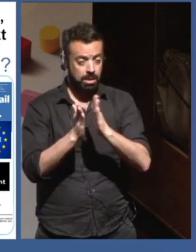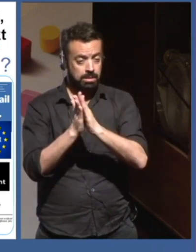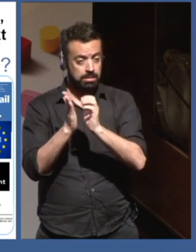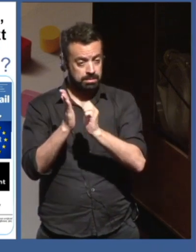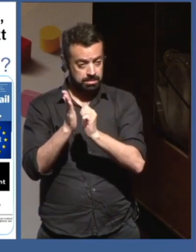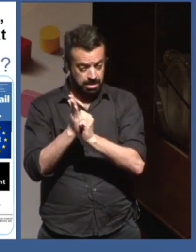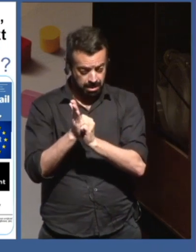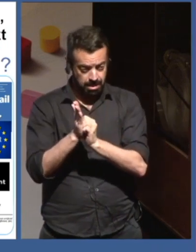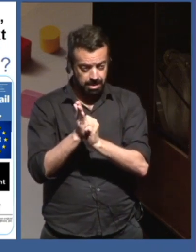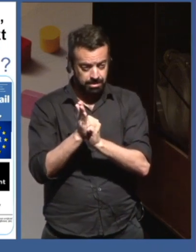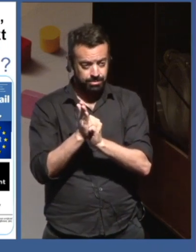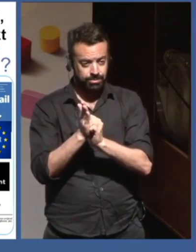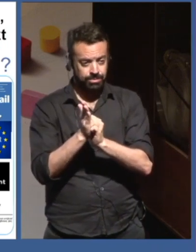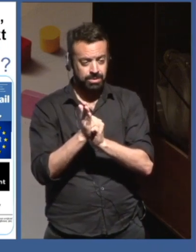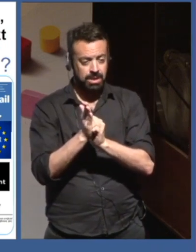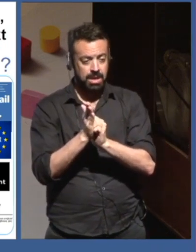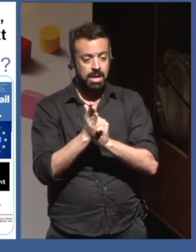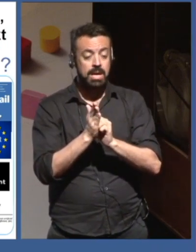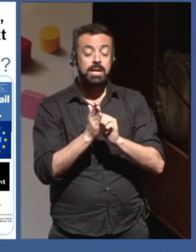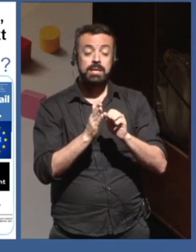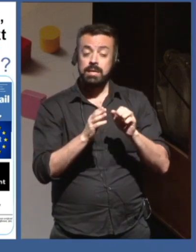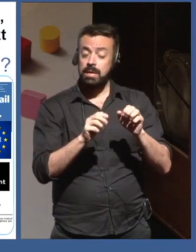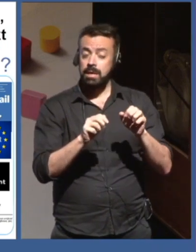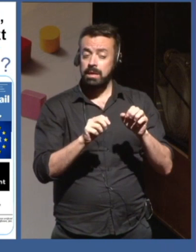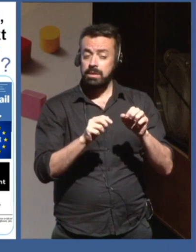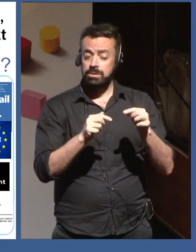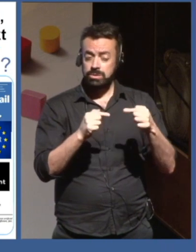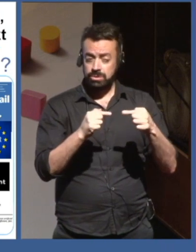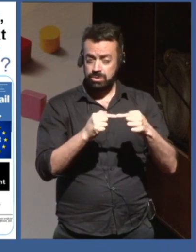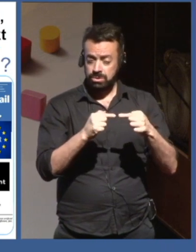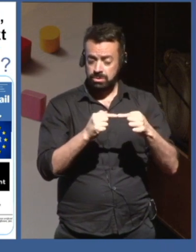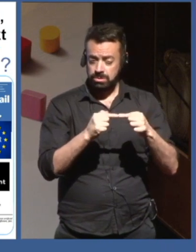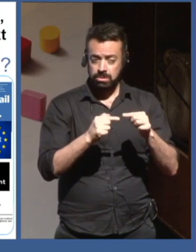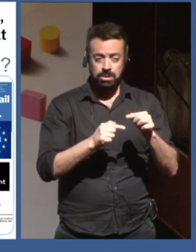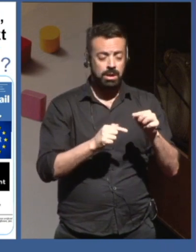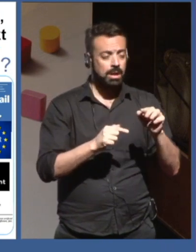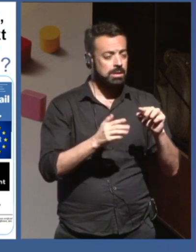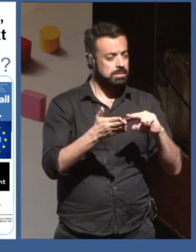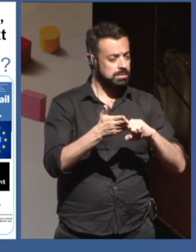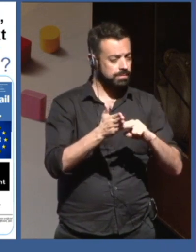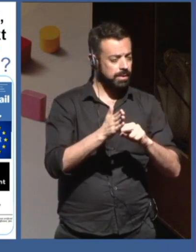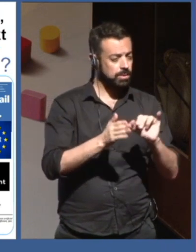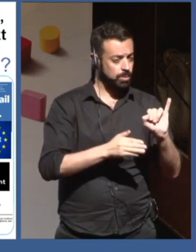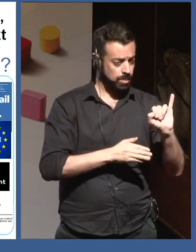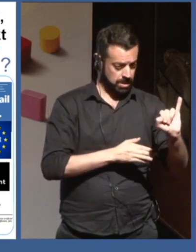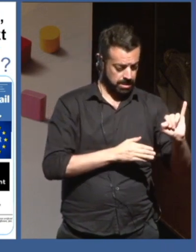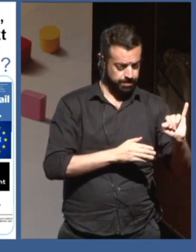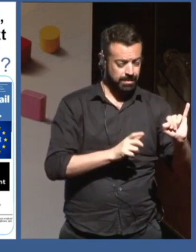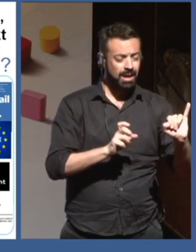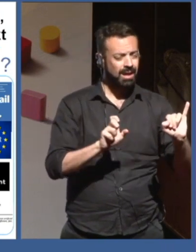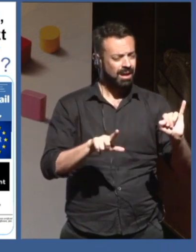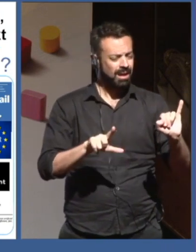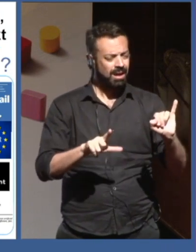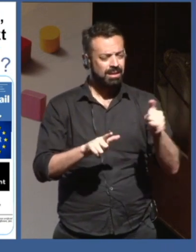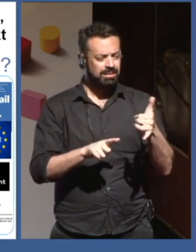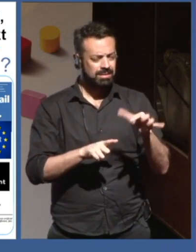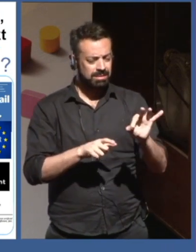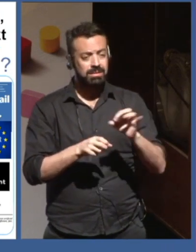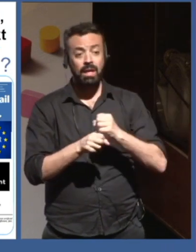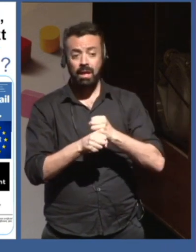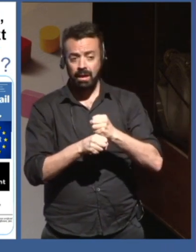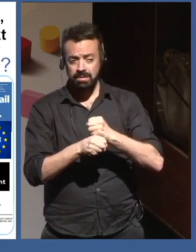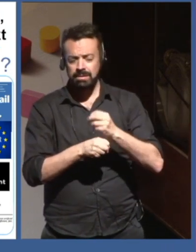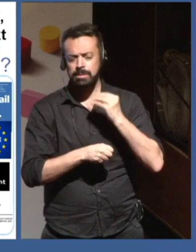get to that. So it's been about 10 years of trying, of testing, of piloting. And we get to a point where people